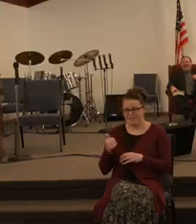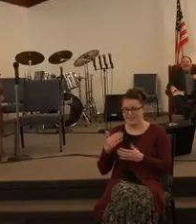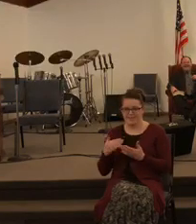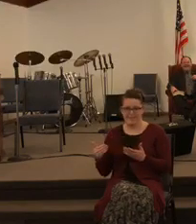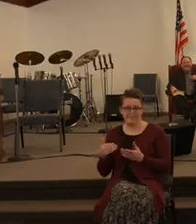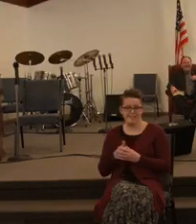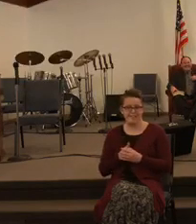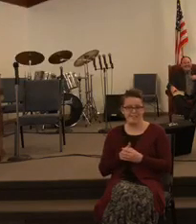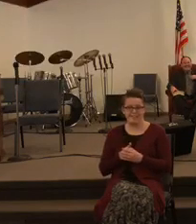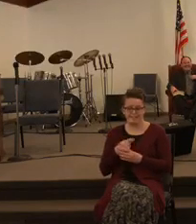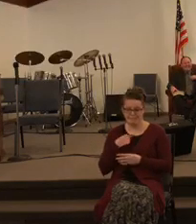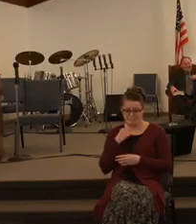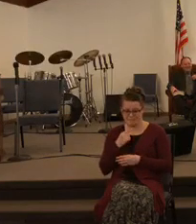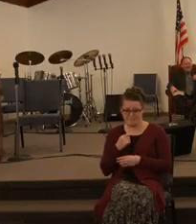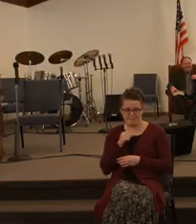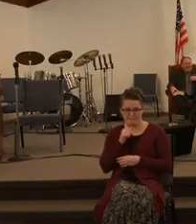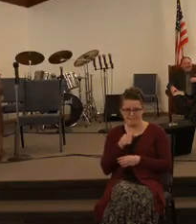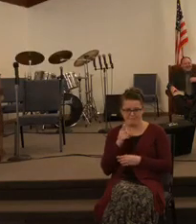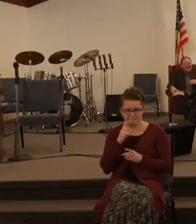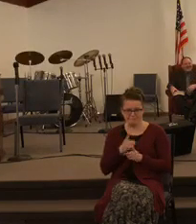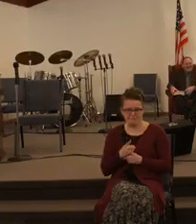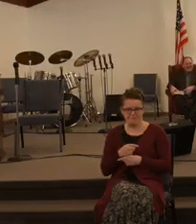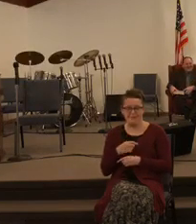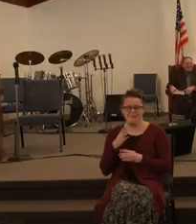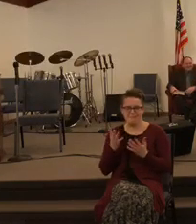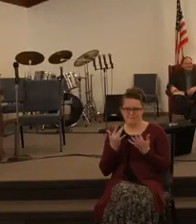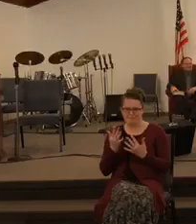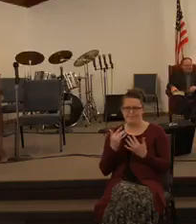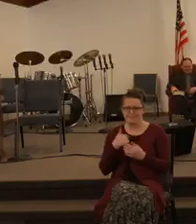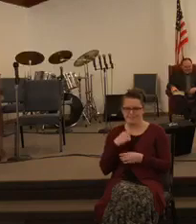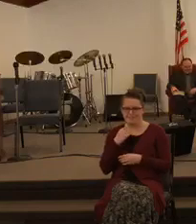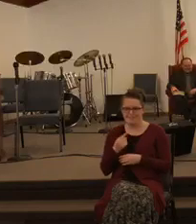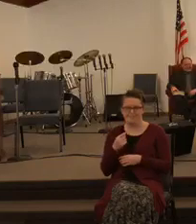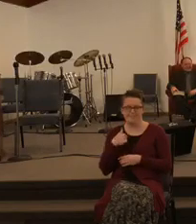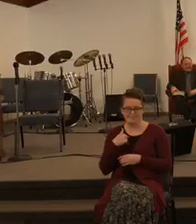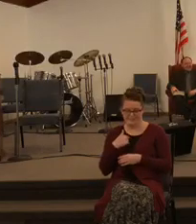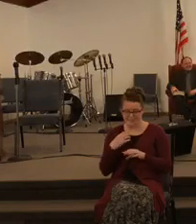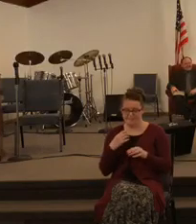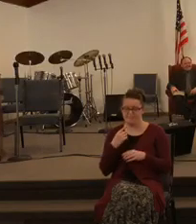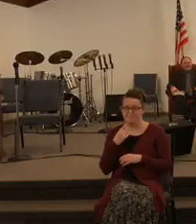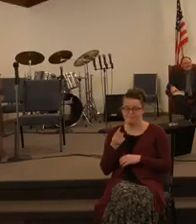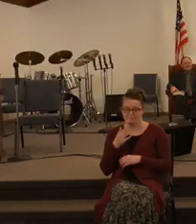I said is that right you wait till I tell him and I did